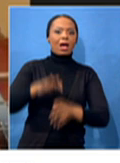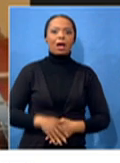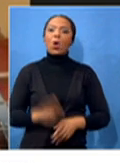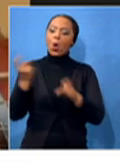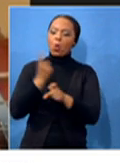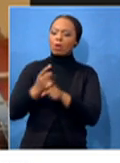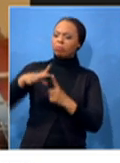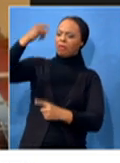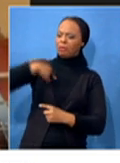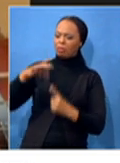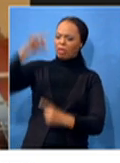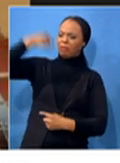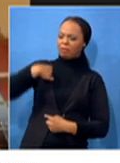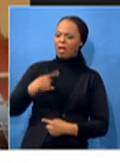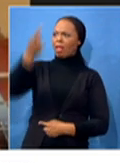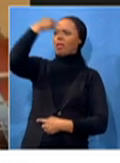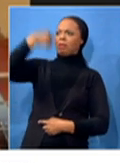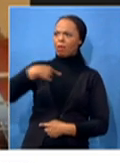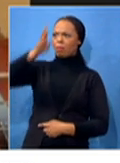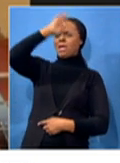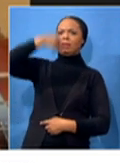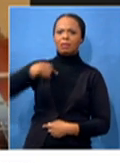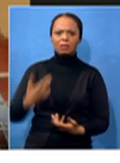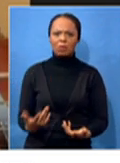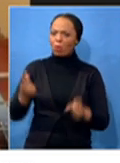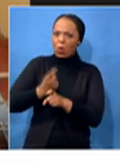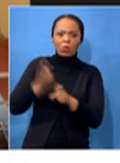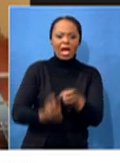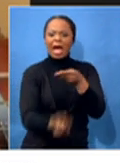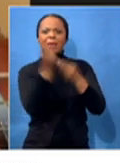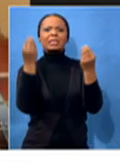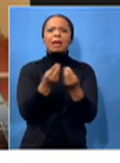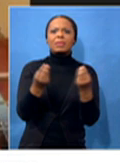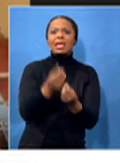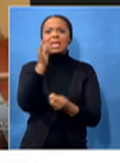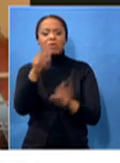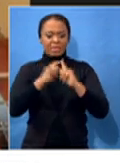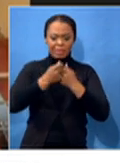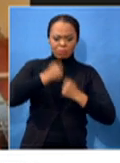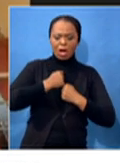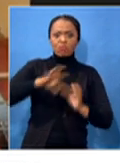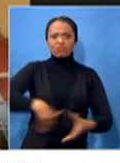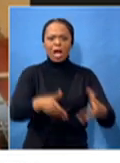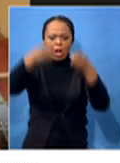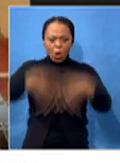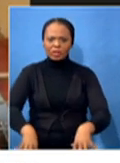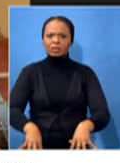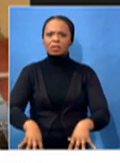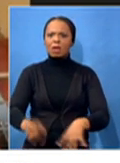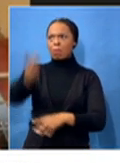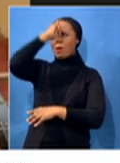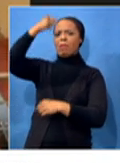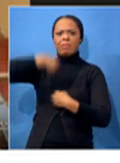I'll be the only chosen one in an accident that the team loses, loses by innings,